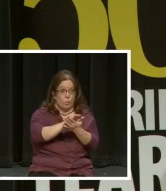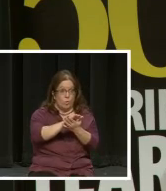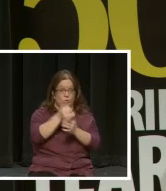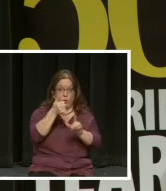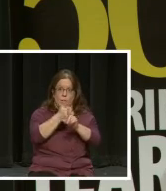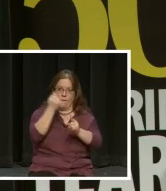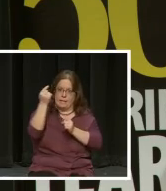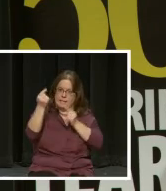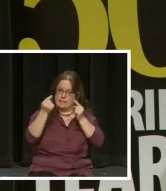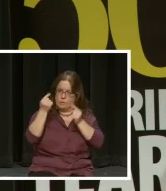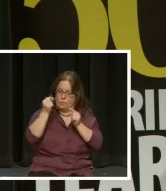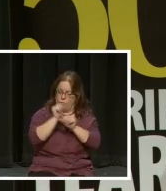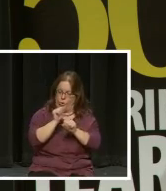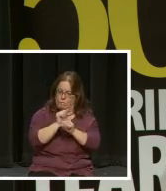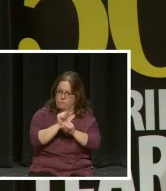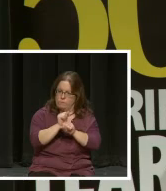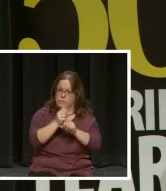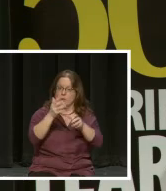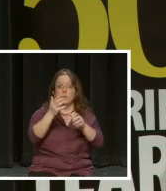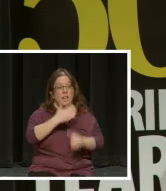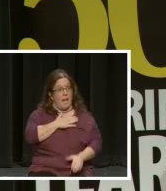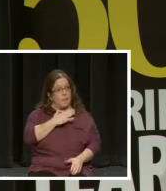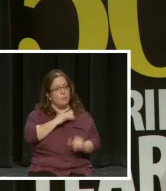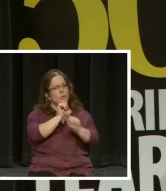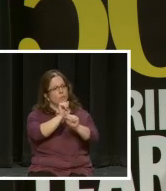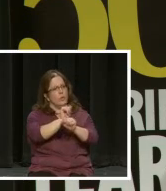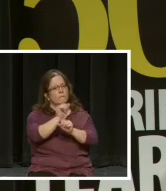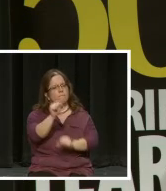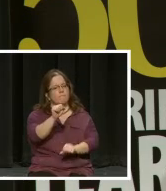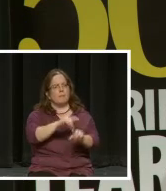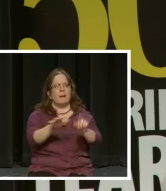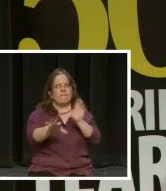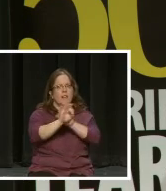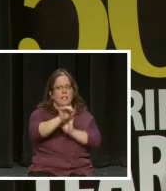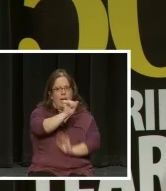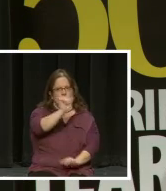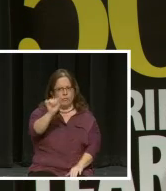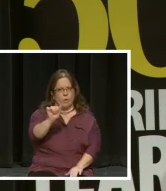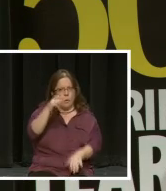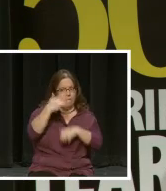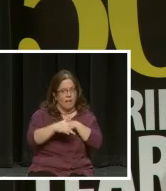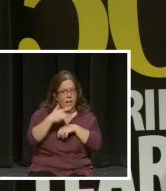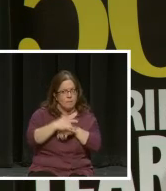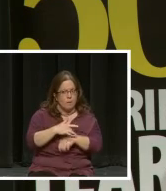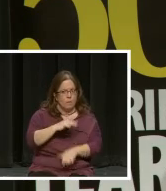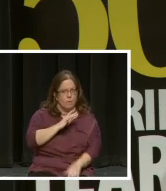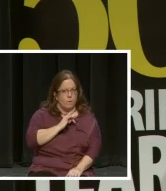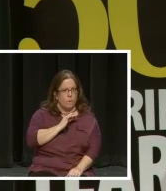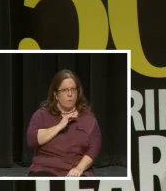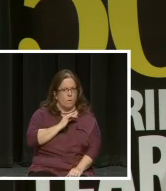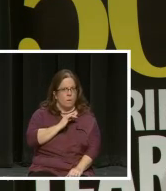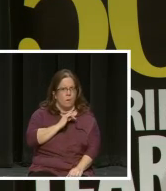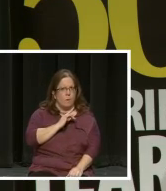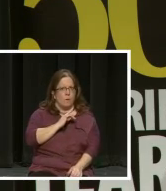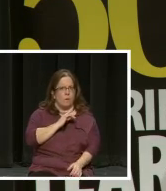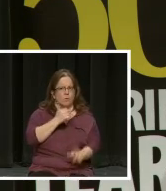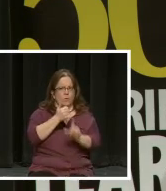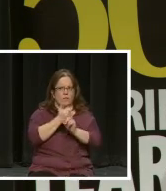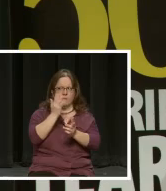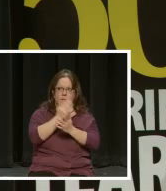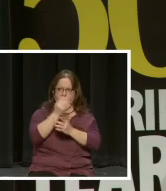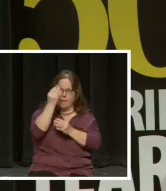considering. That she was certainly happy where she was, but finding out that Anne Arundel was available made her stop and think.